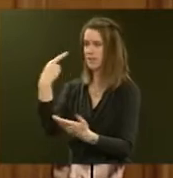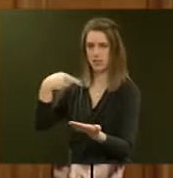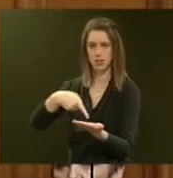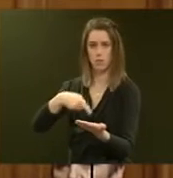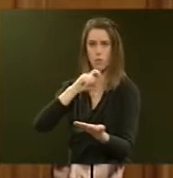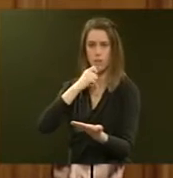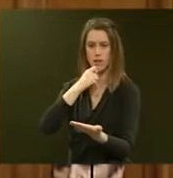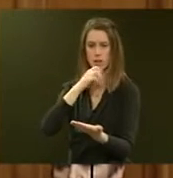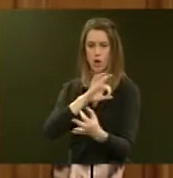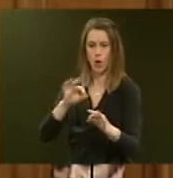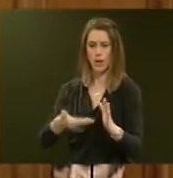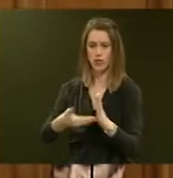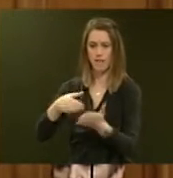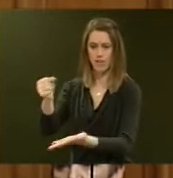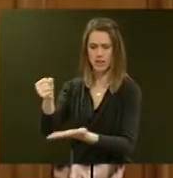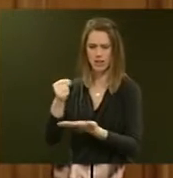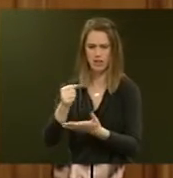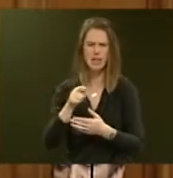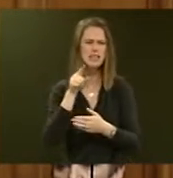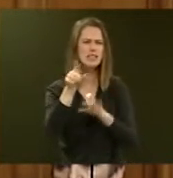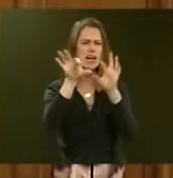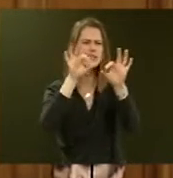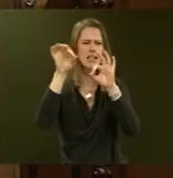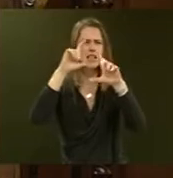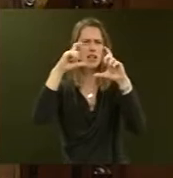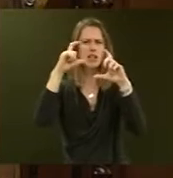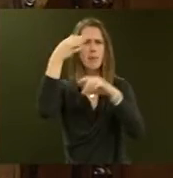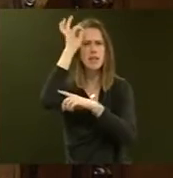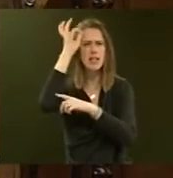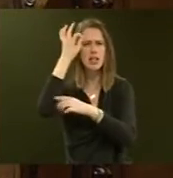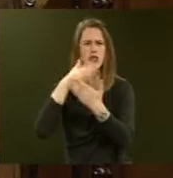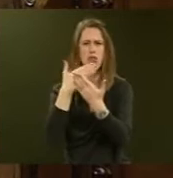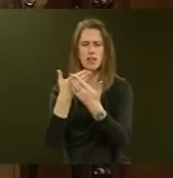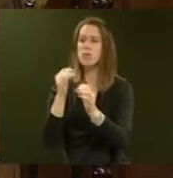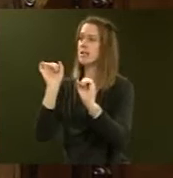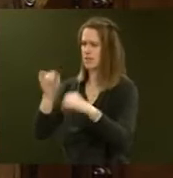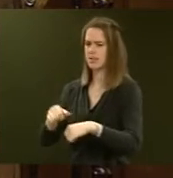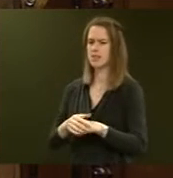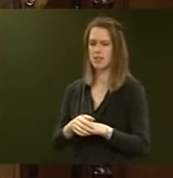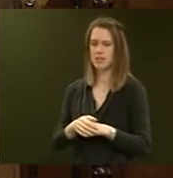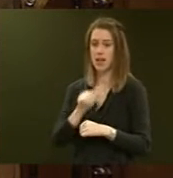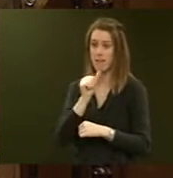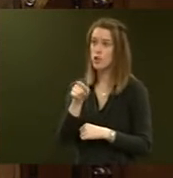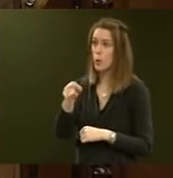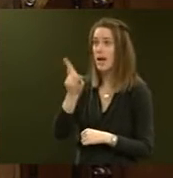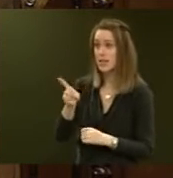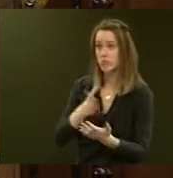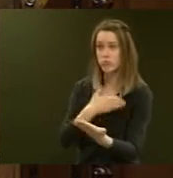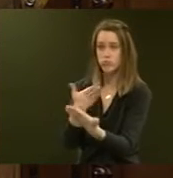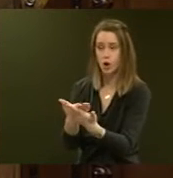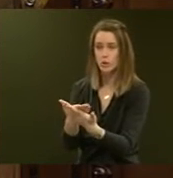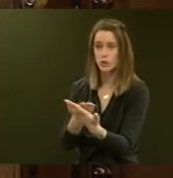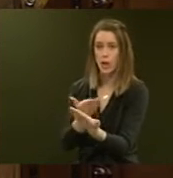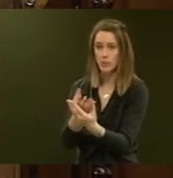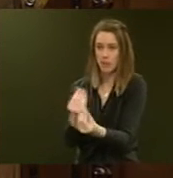there would be no extra funding. Is this a select committee transcript? Yes. If the member proposes once more to